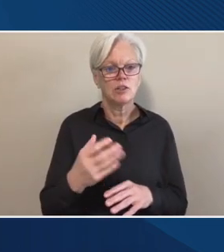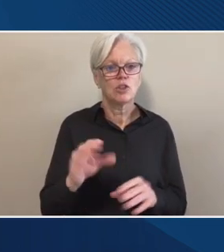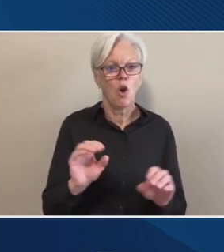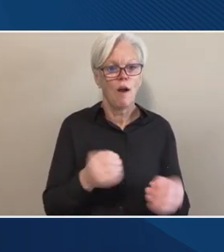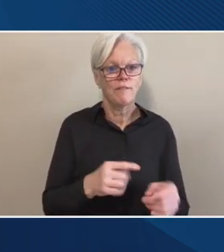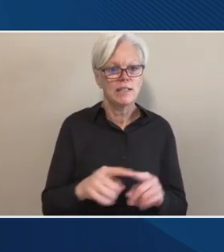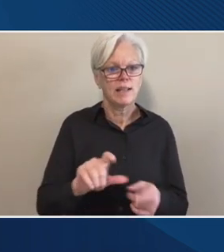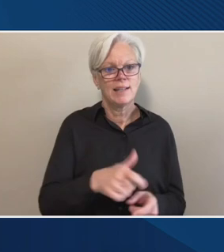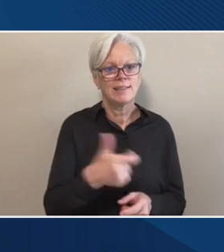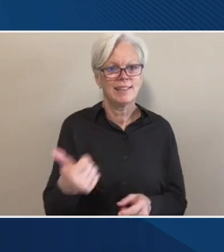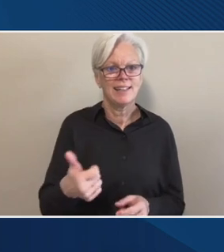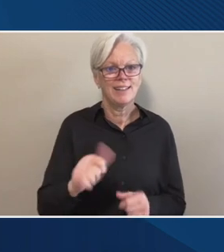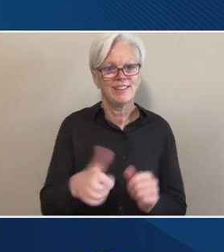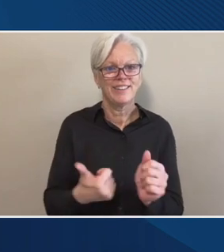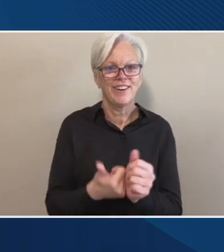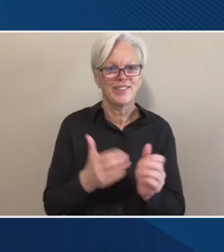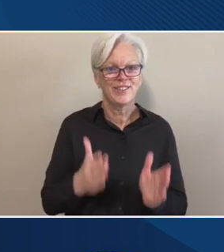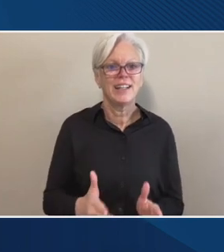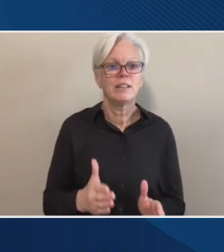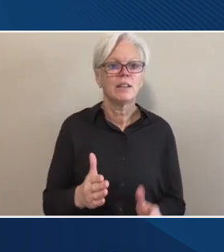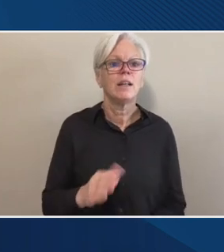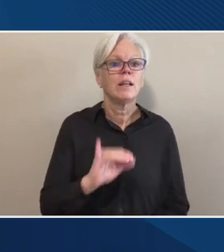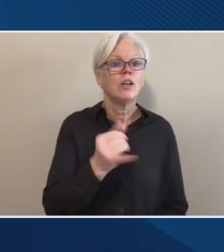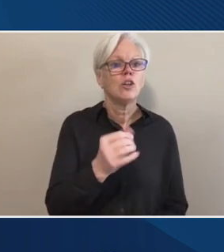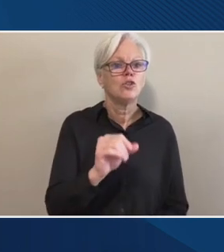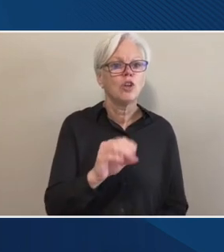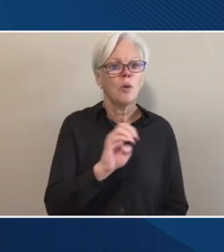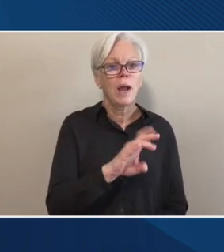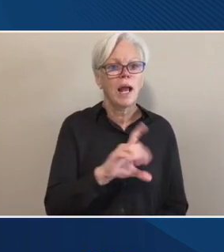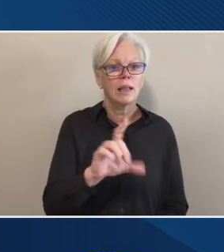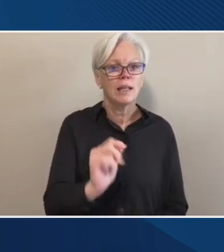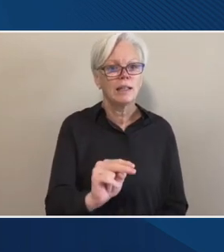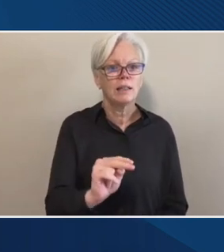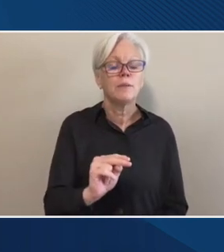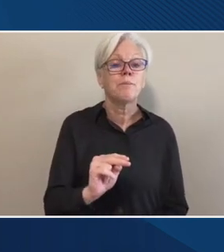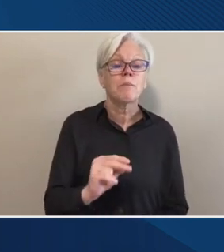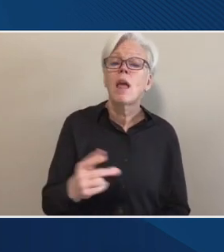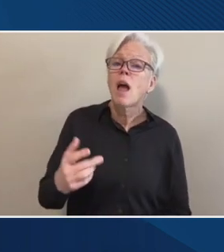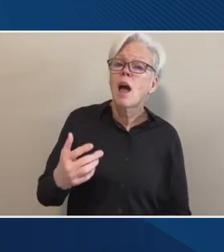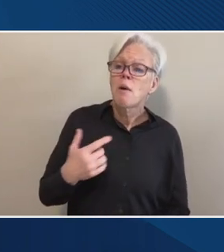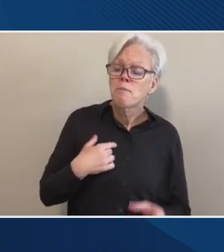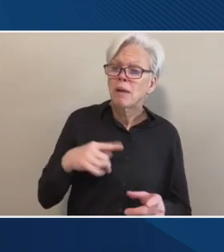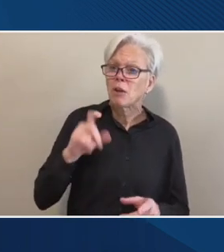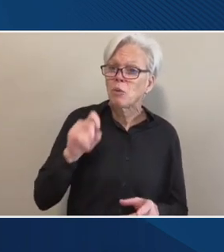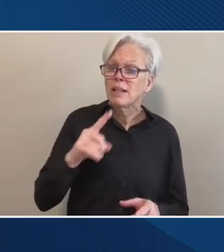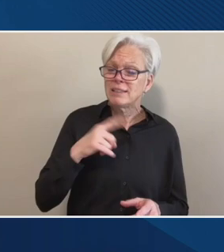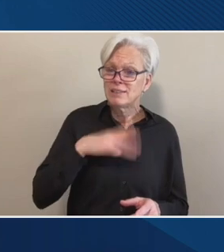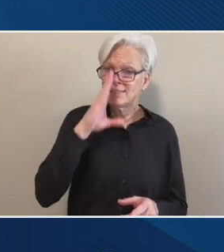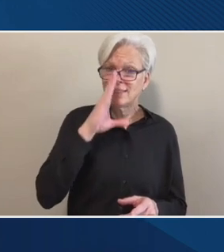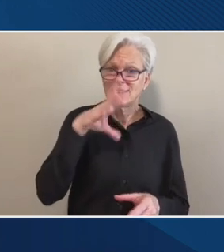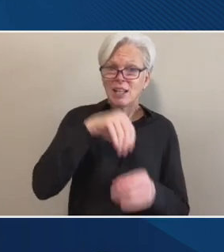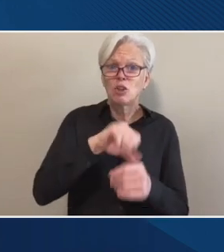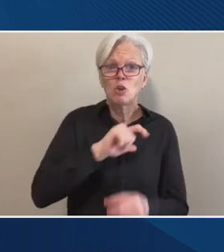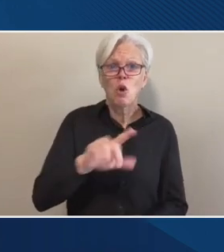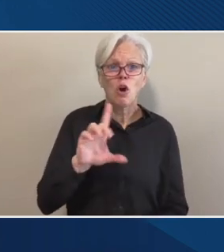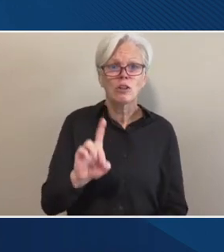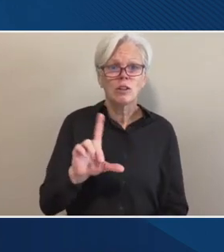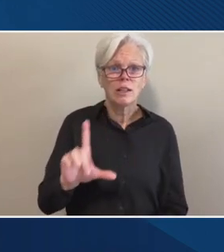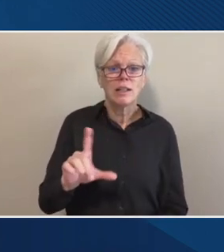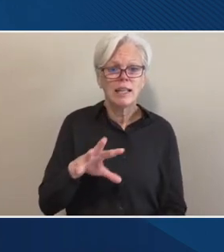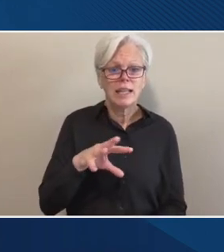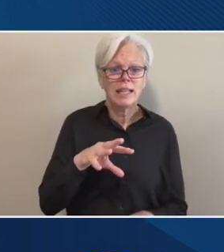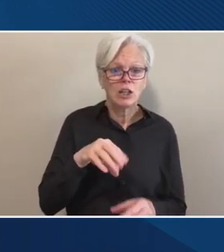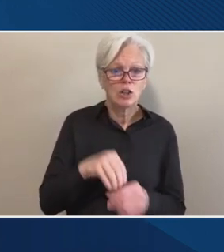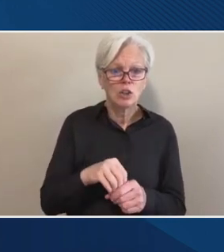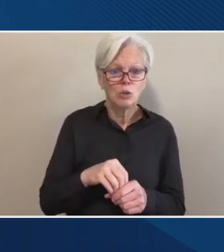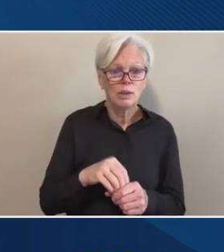Joellen. Uh, my question is, does this intended to include all direct loans, including parent plus loans? Uh, because it